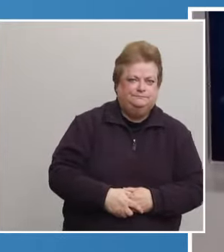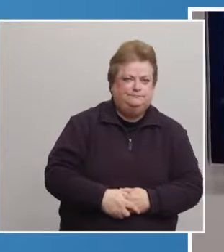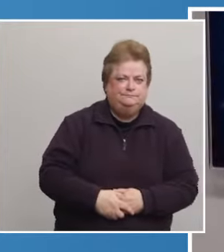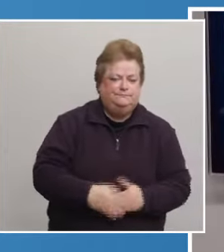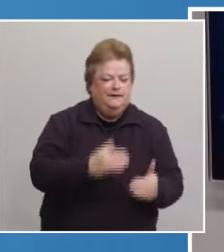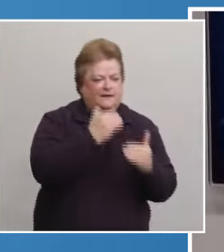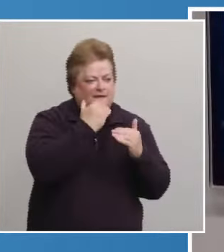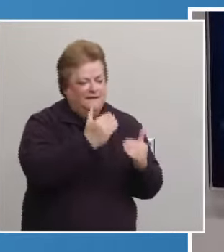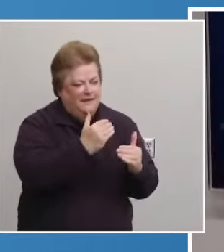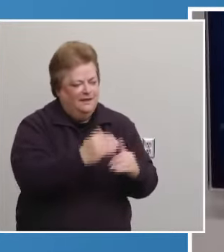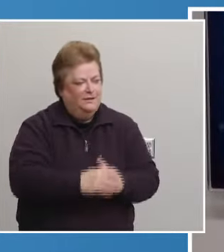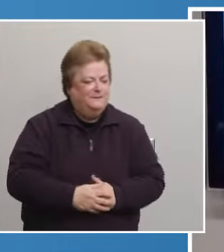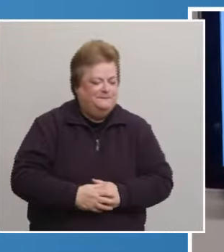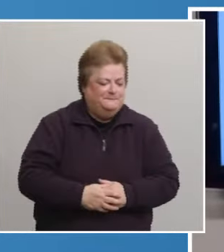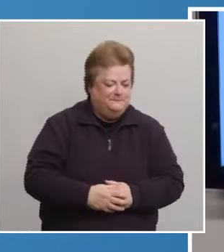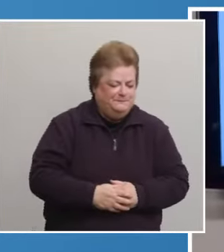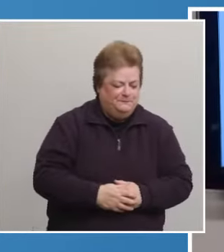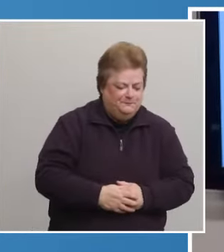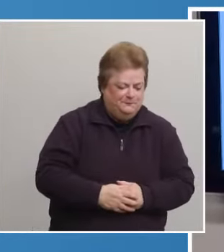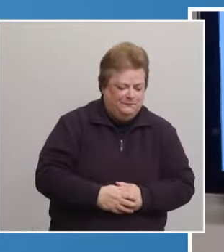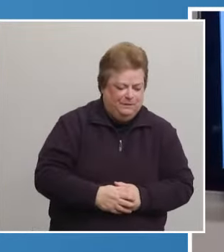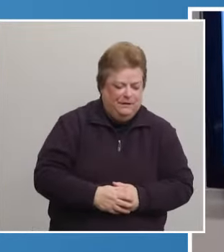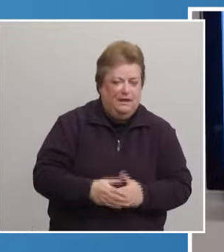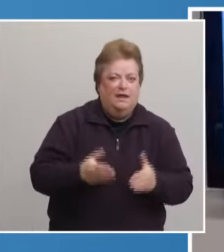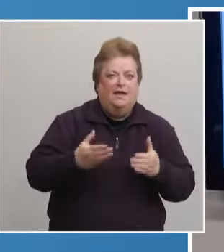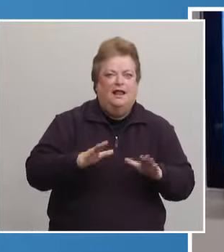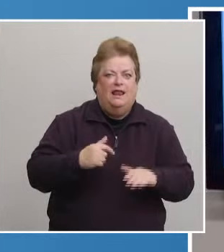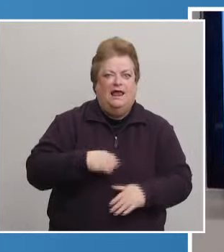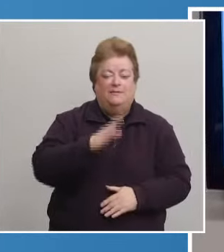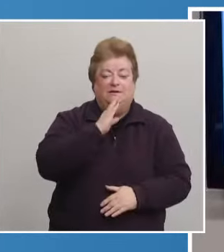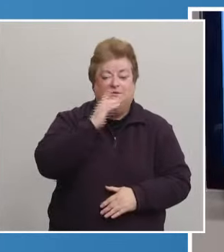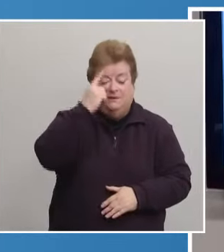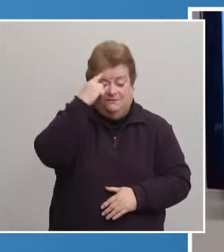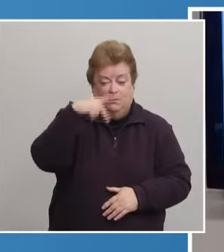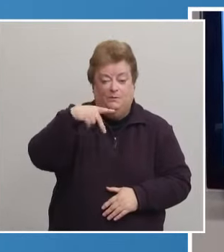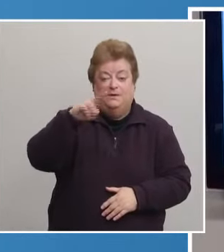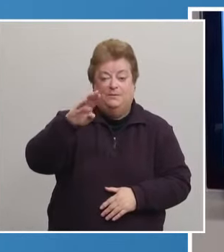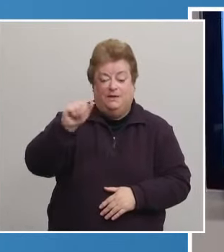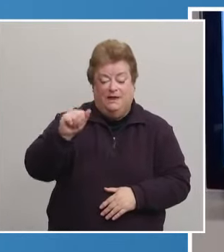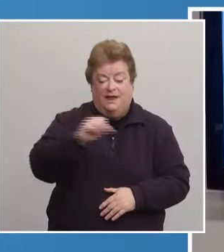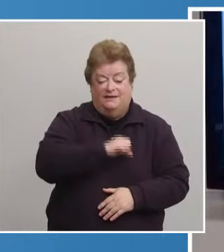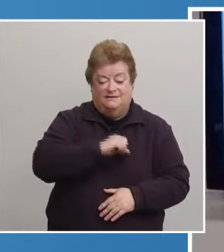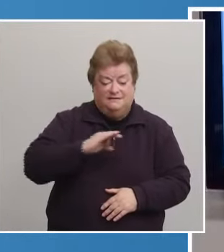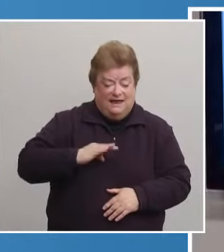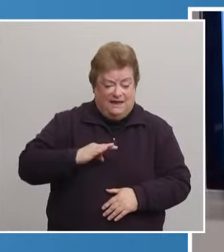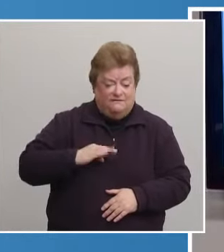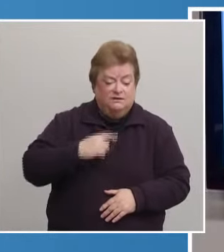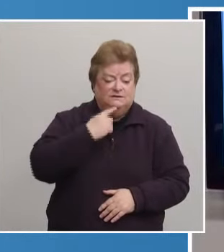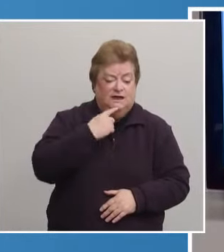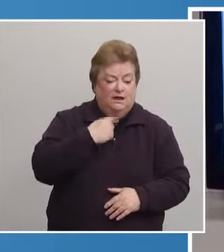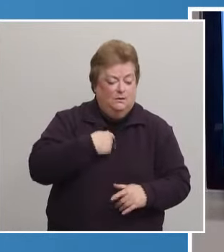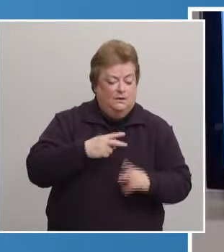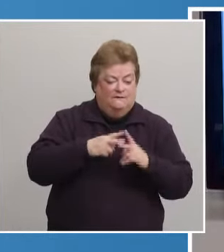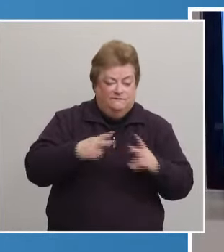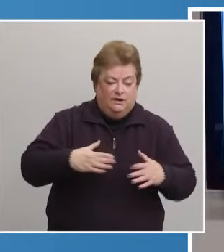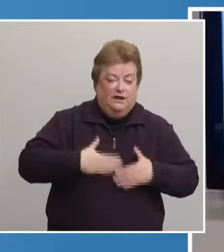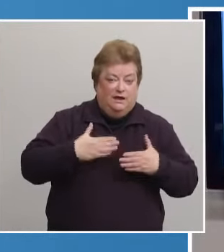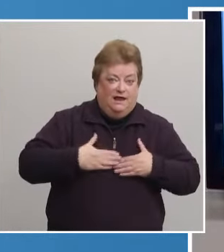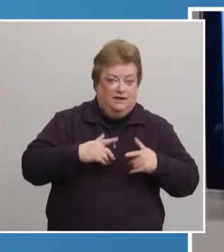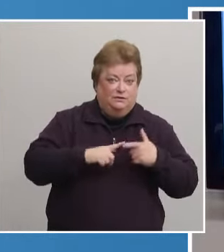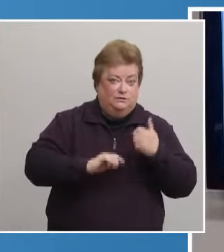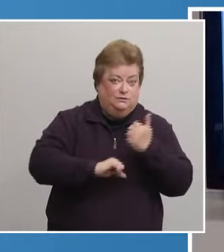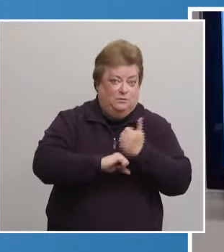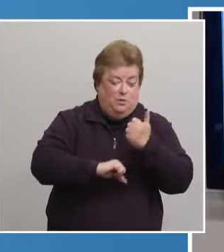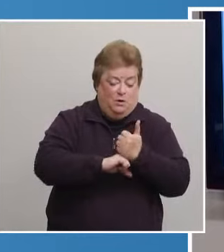Thank you, Pat. Thank you, Mayor. Allow me to speak for our Pinnacle Bank Arena staff to say that we are very glad to support this community